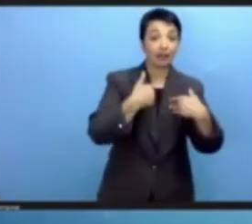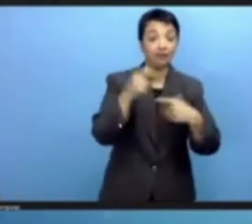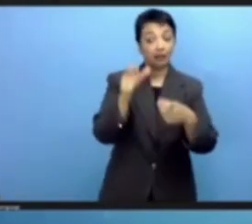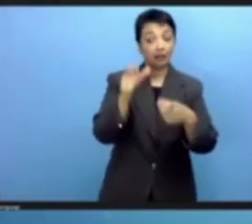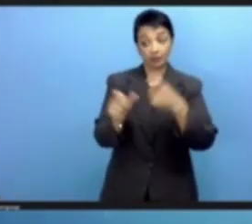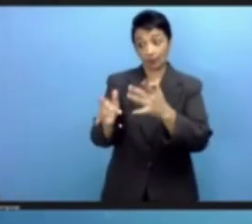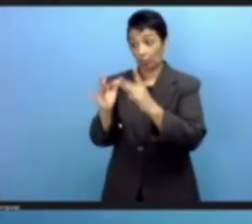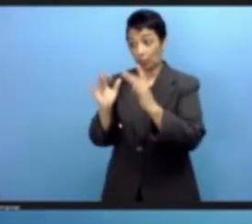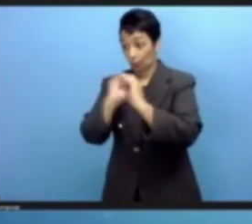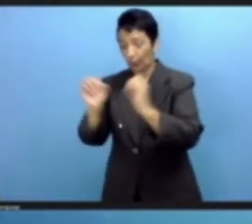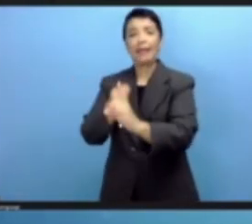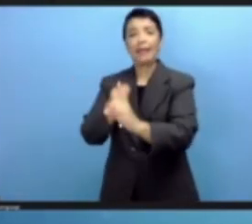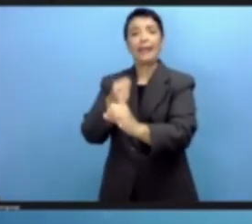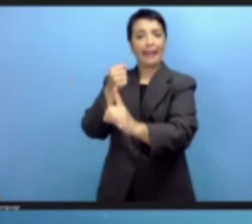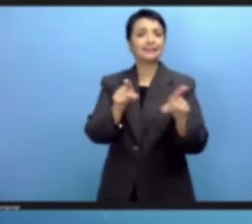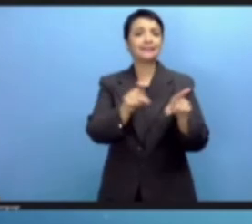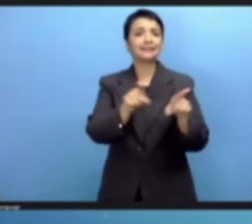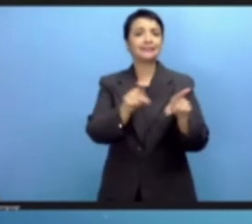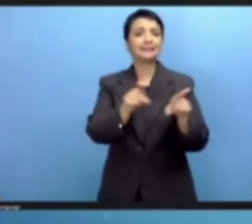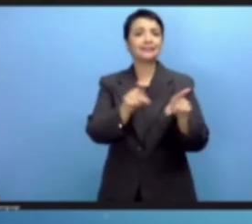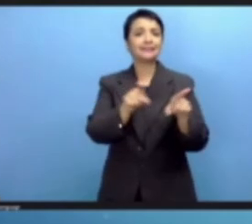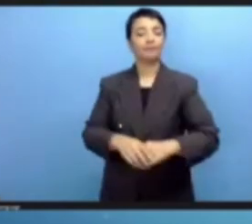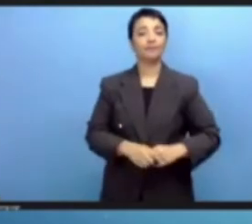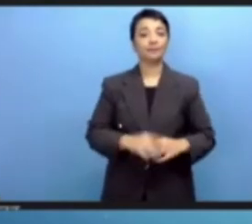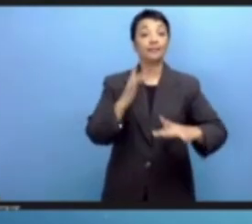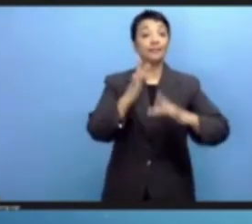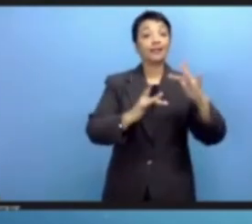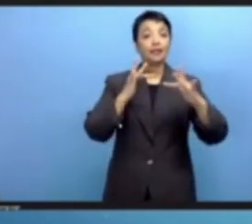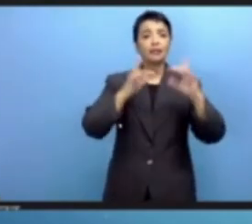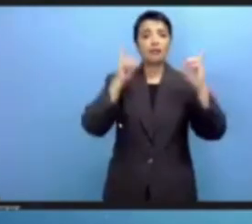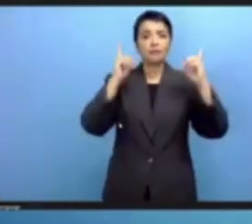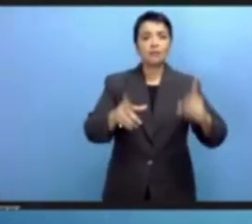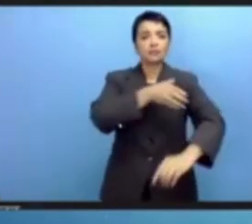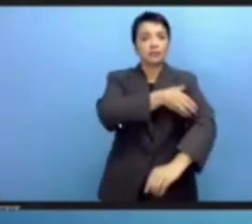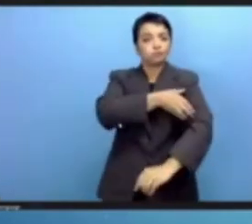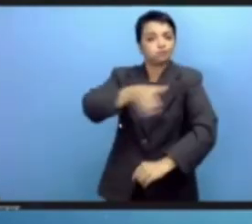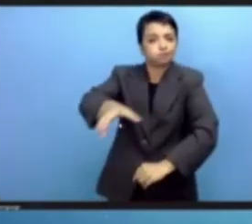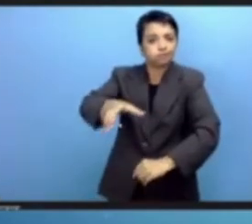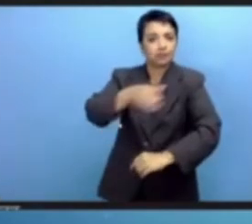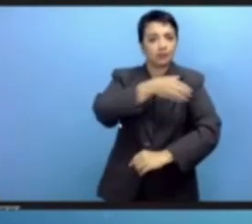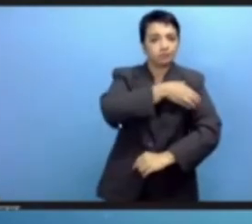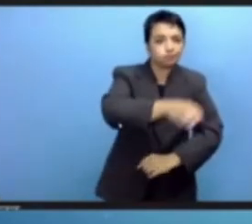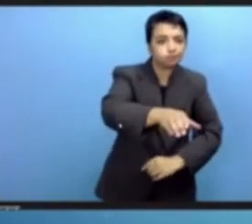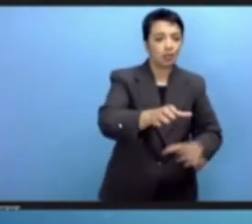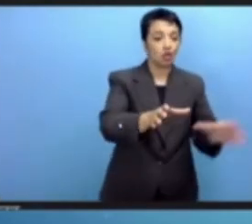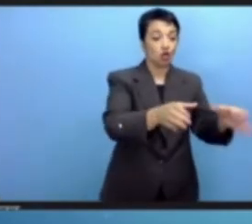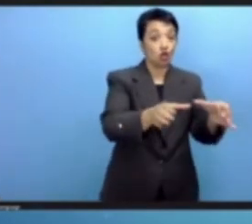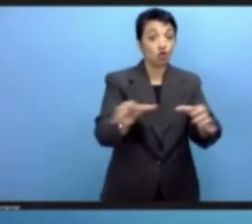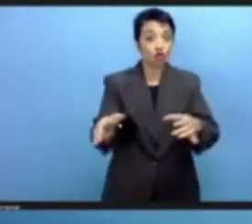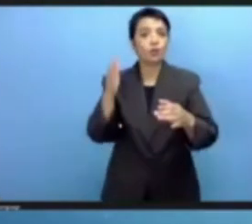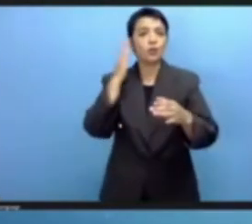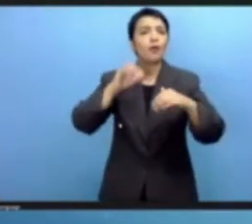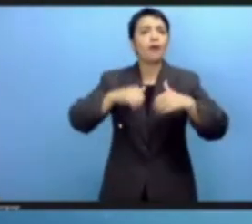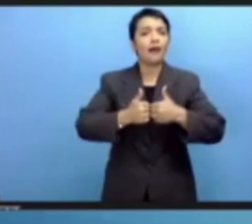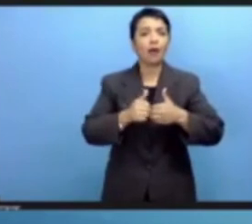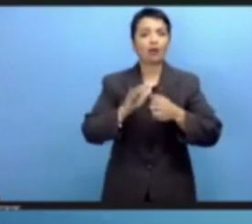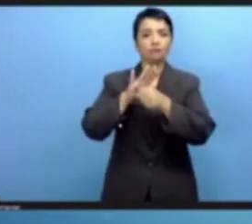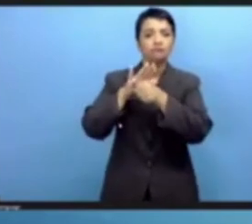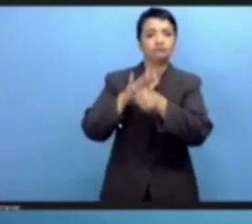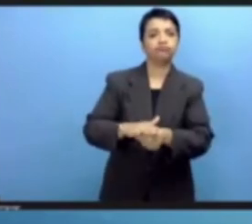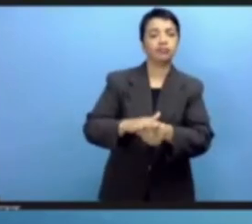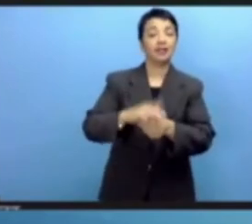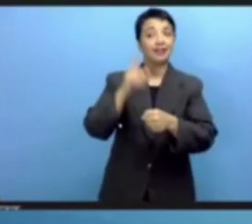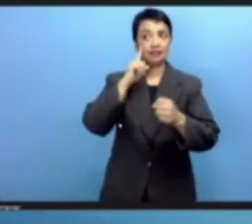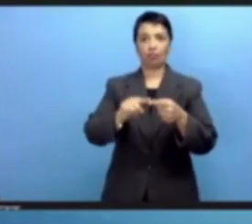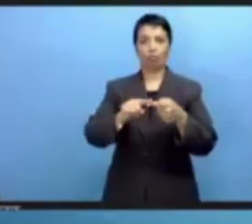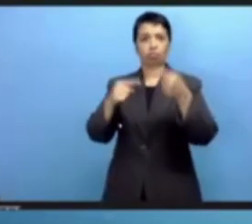should serve to promote empowerment and agency of groups in situations of marginalization, not the contrary, and